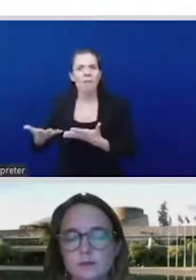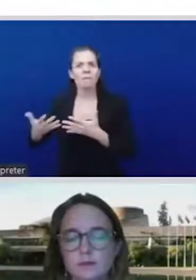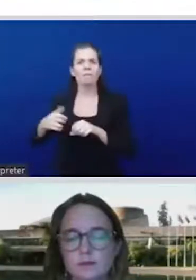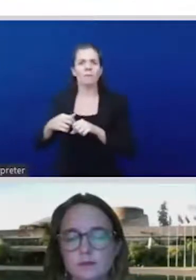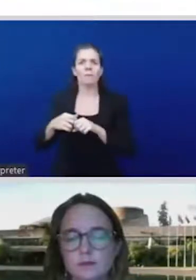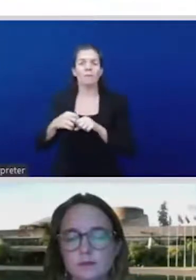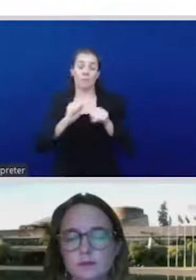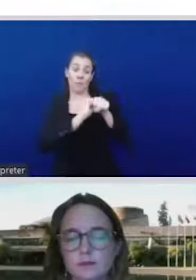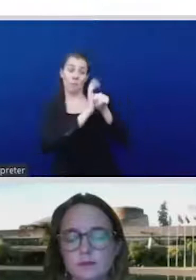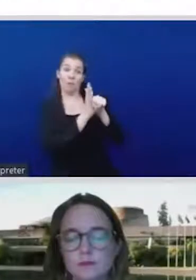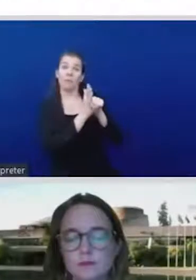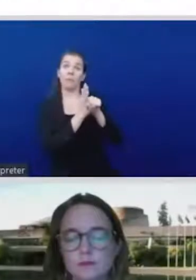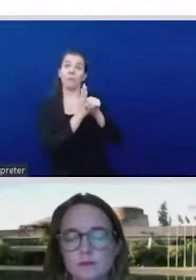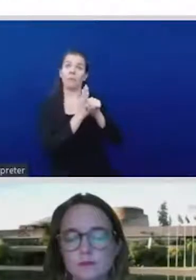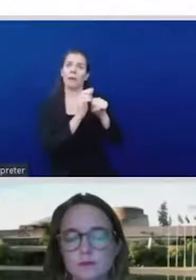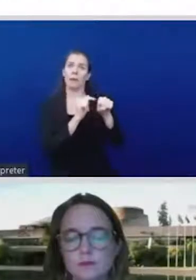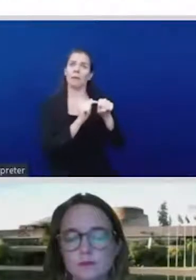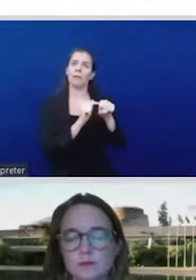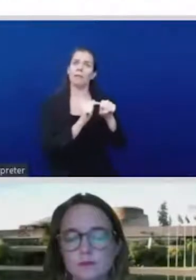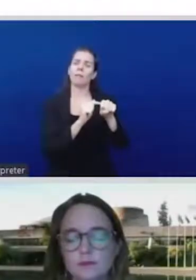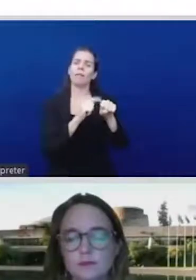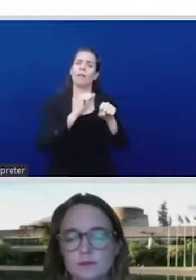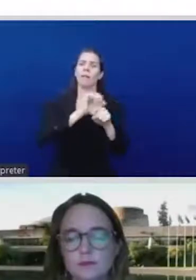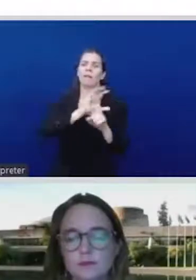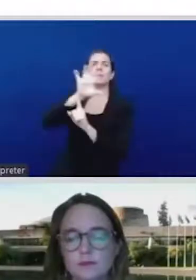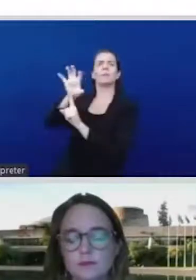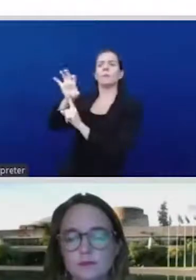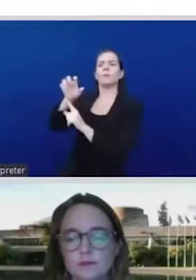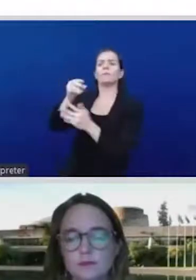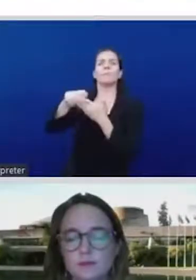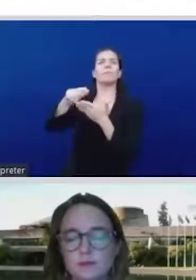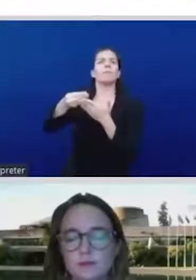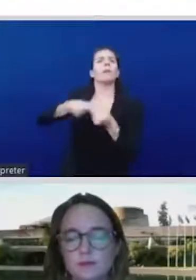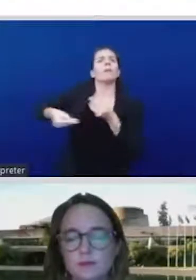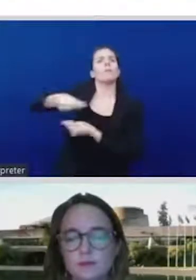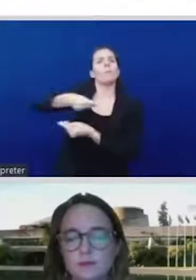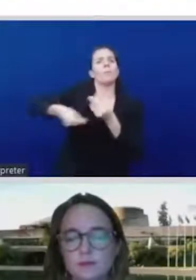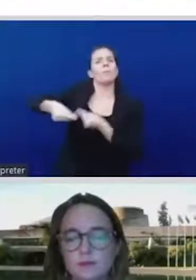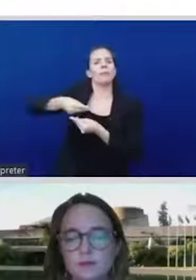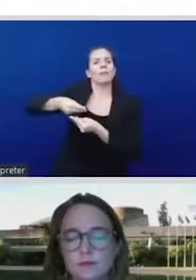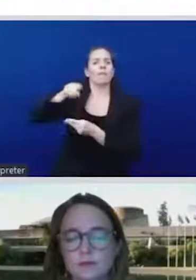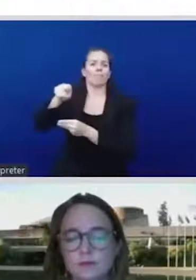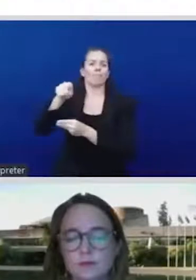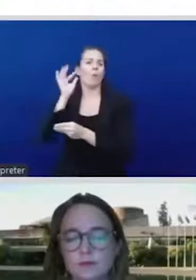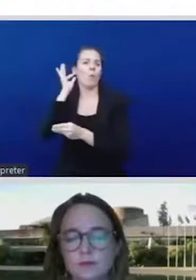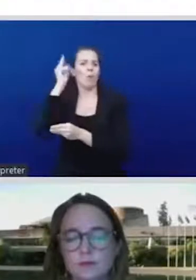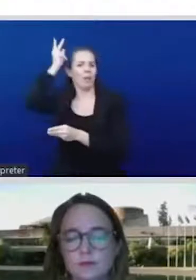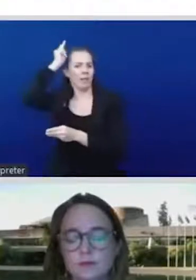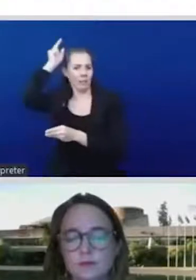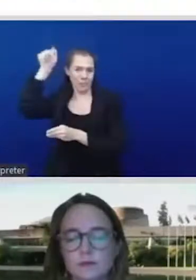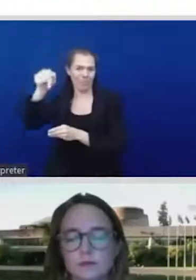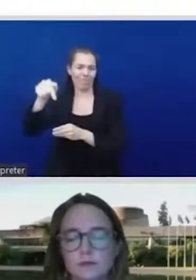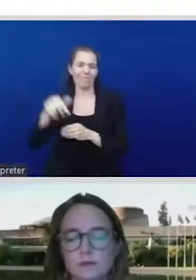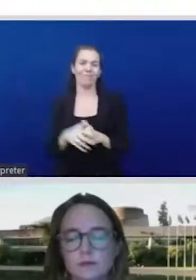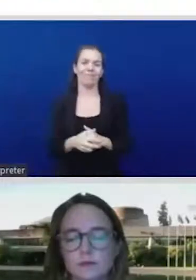Meanwhile, the super wealthy and their companies don't pay their fair share of tax. Stock market holders' values increased